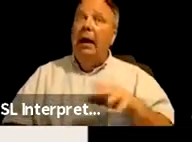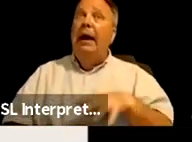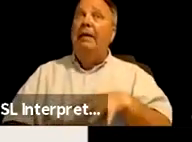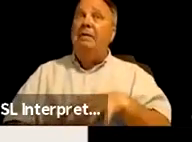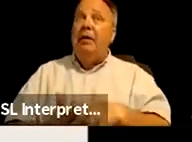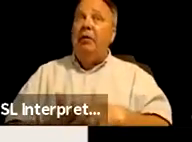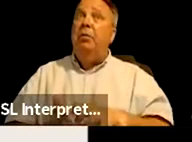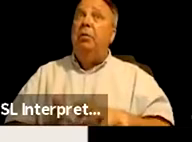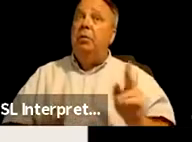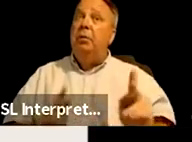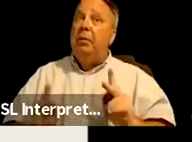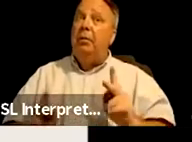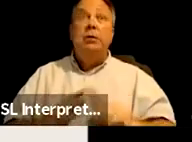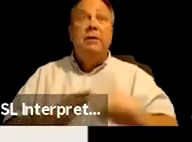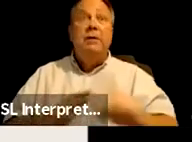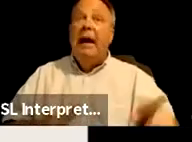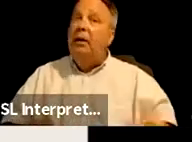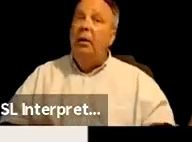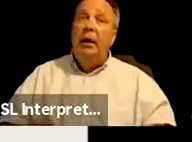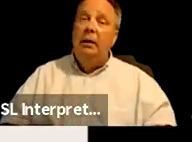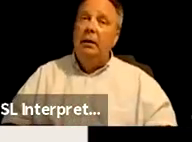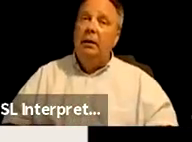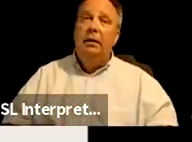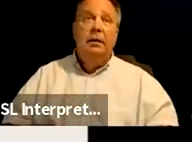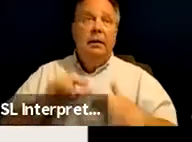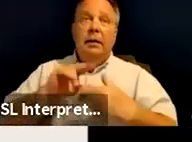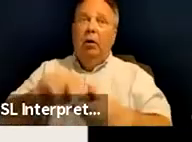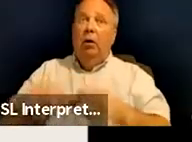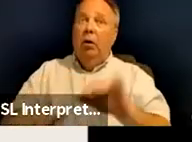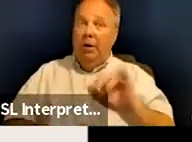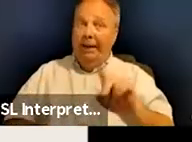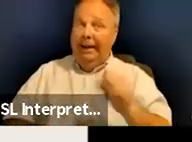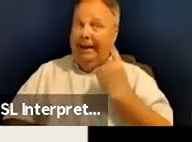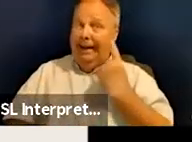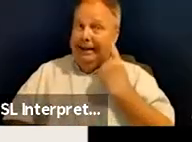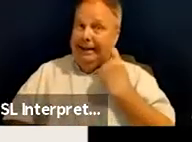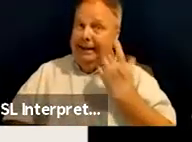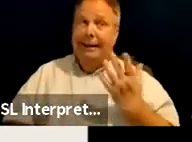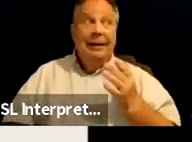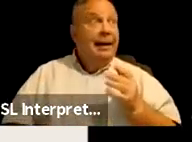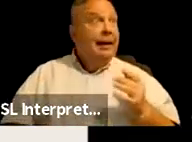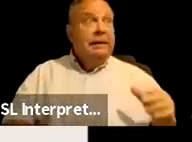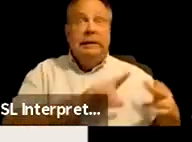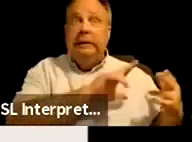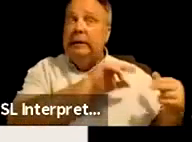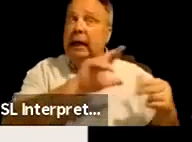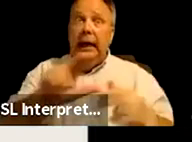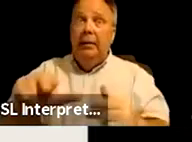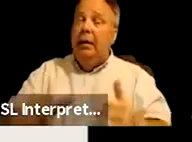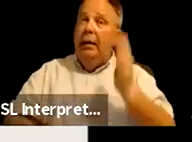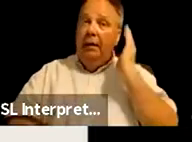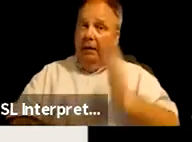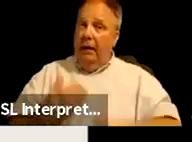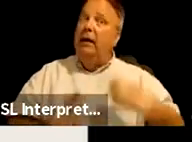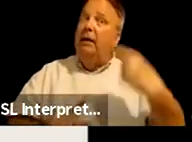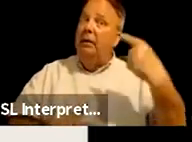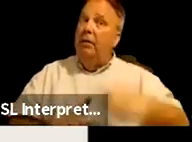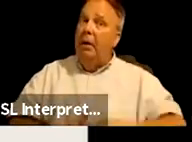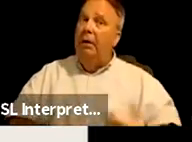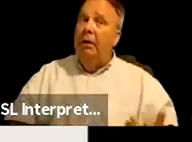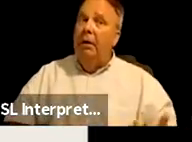evacuate. Um, Hurricane Ida, which just came through, it came in at the end of the month